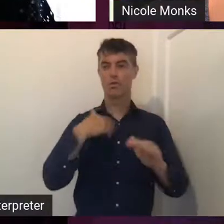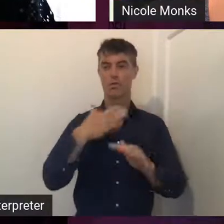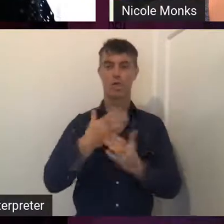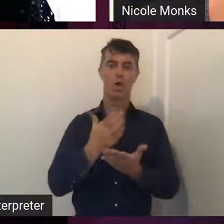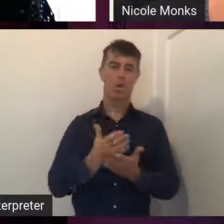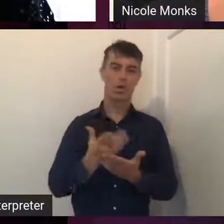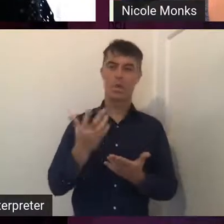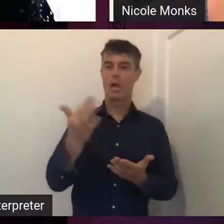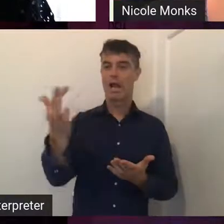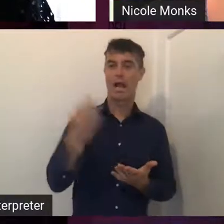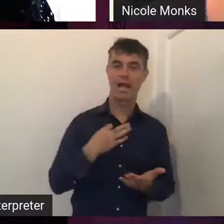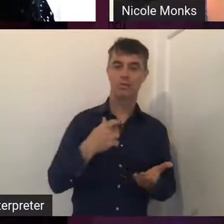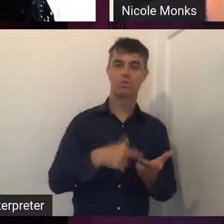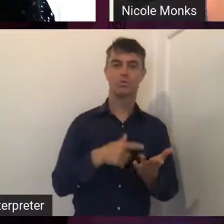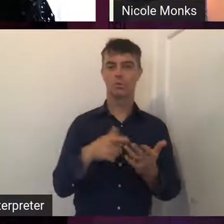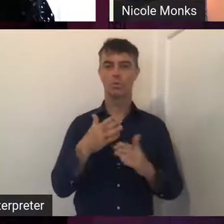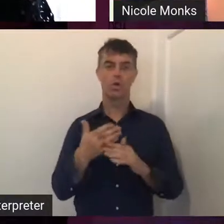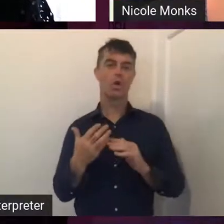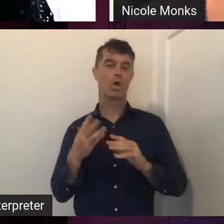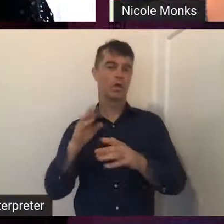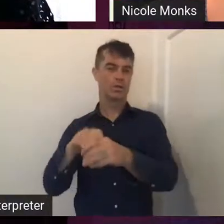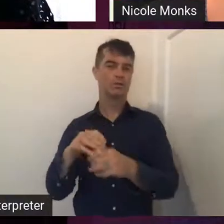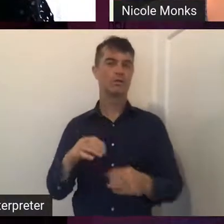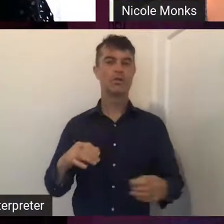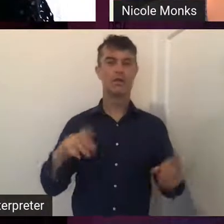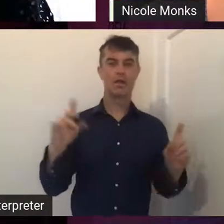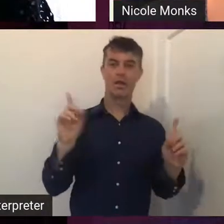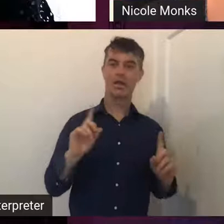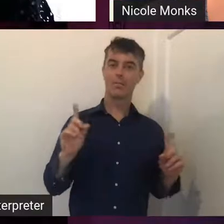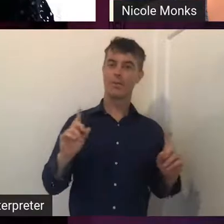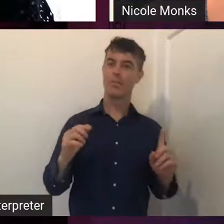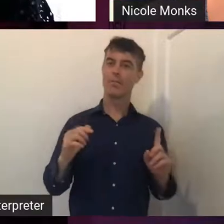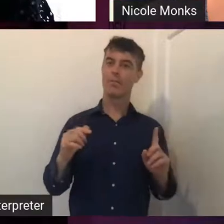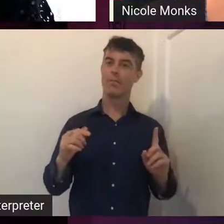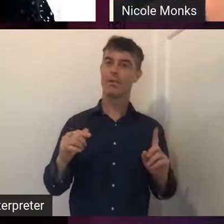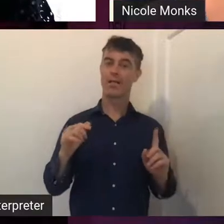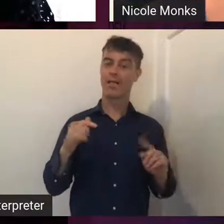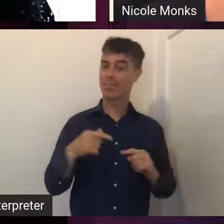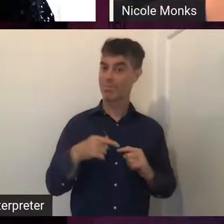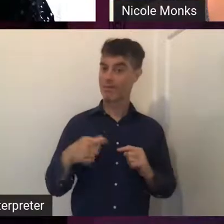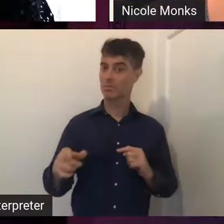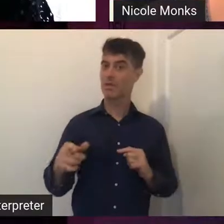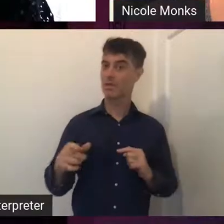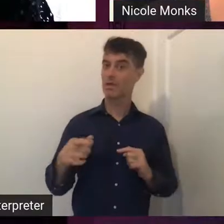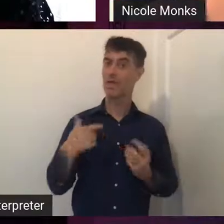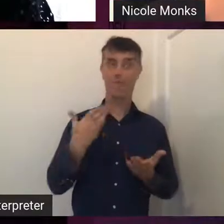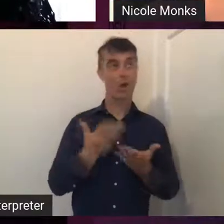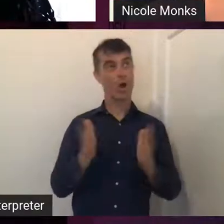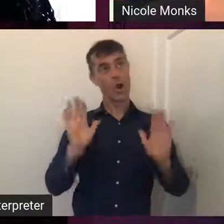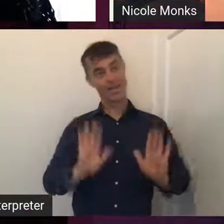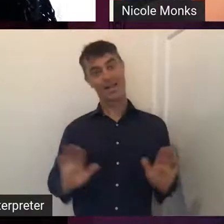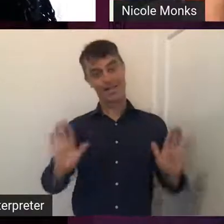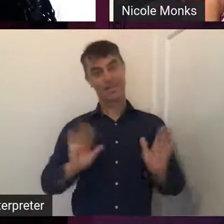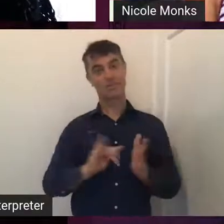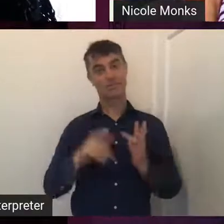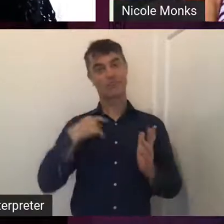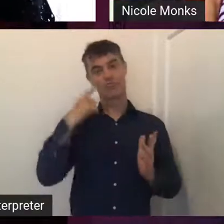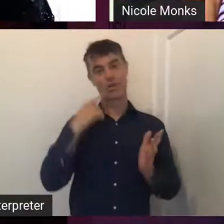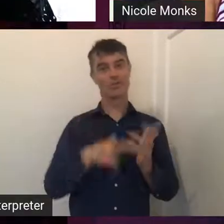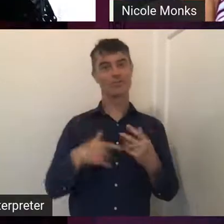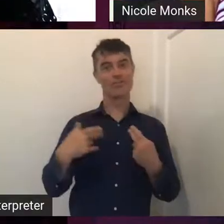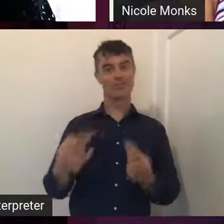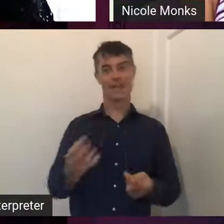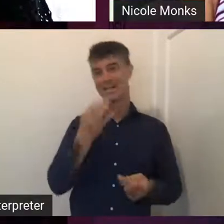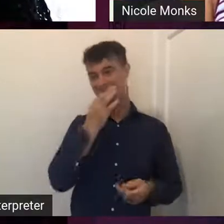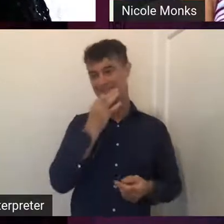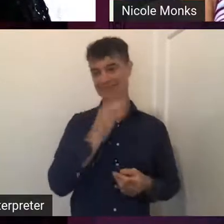or being asked to sort of work on. So at the moment, though, I'm this week, I'm meant to be on holiday. So I'm trying to just relax a little